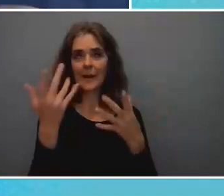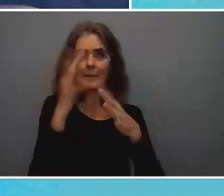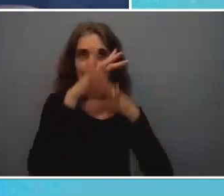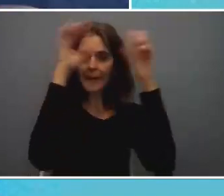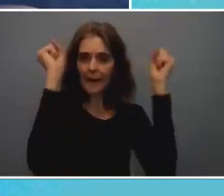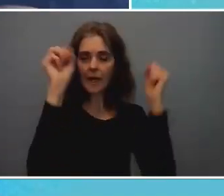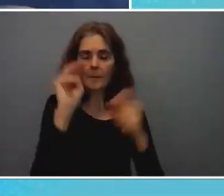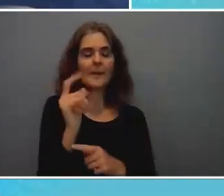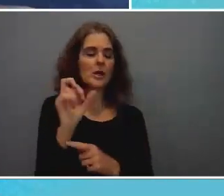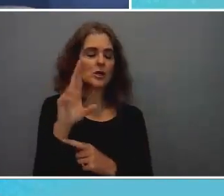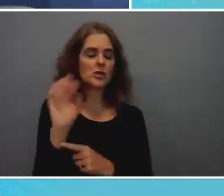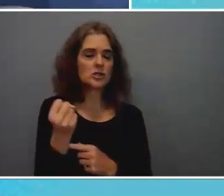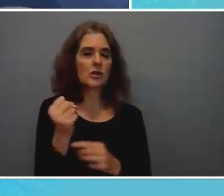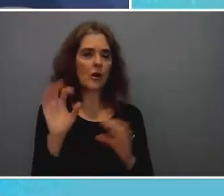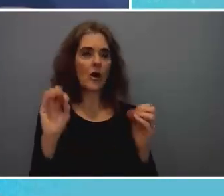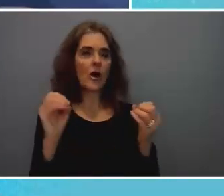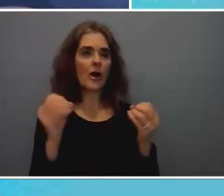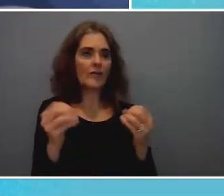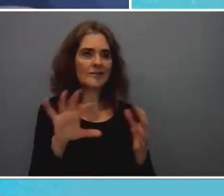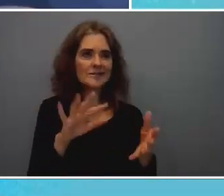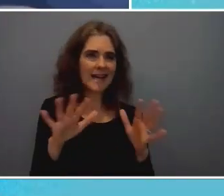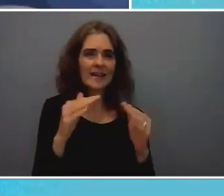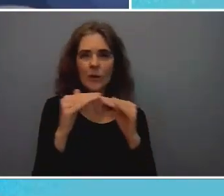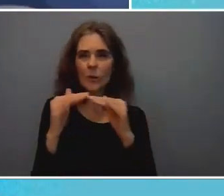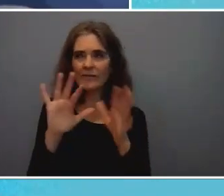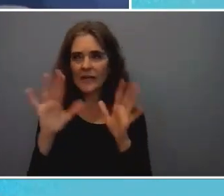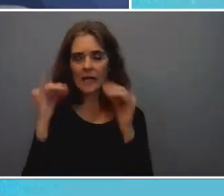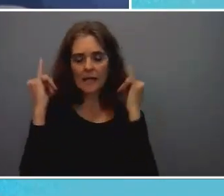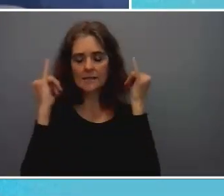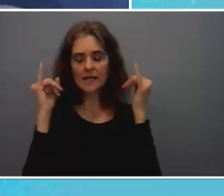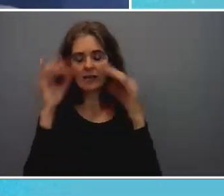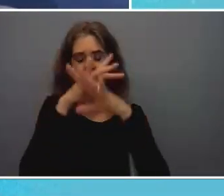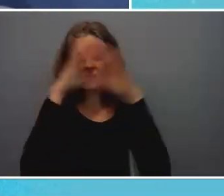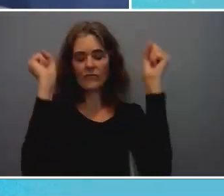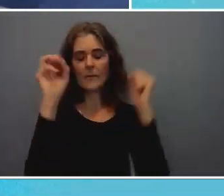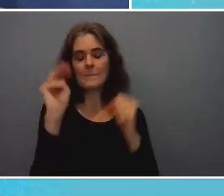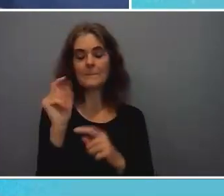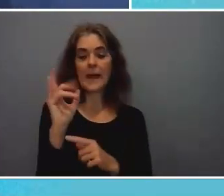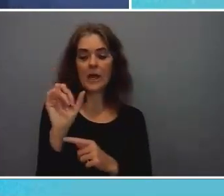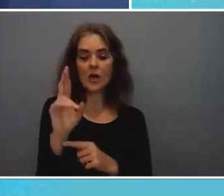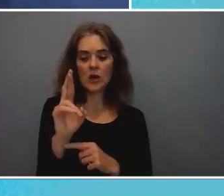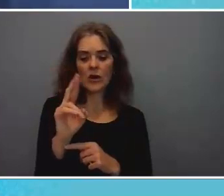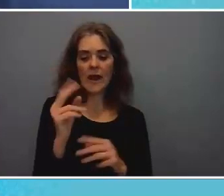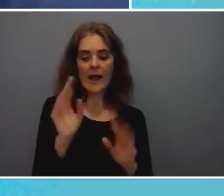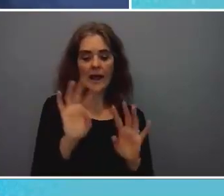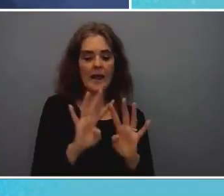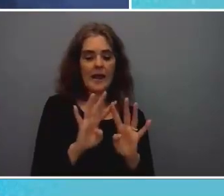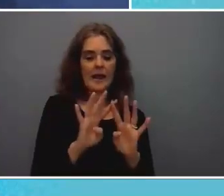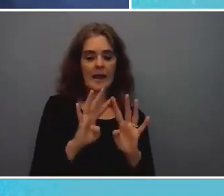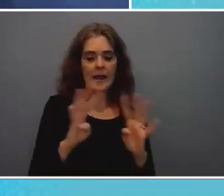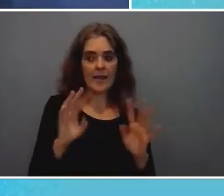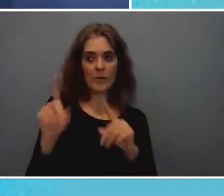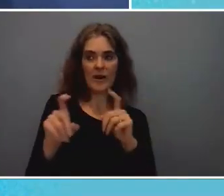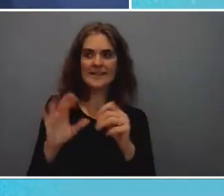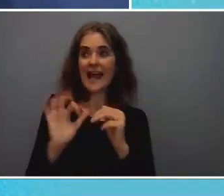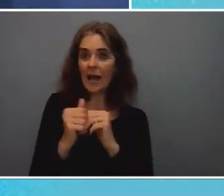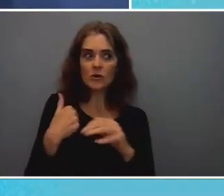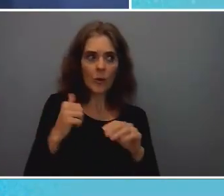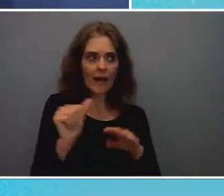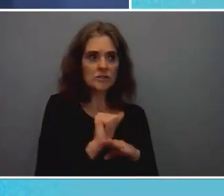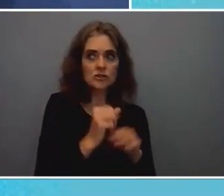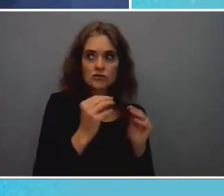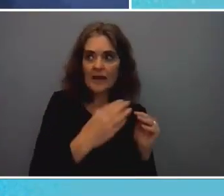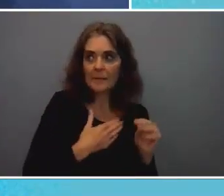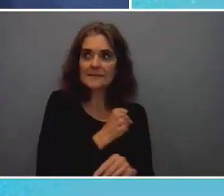in that city's uh mayor's office and they were they were asking you know how do i get my staff trained we have a whole host of problems